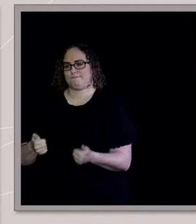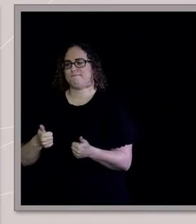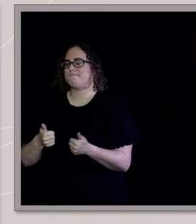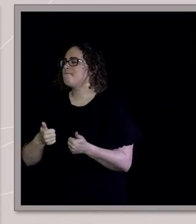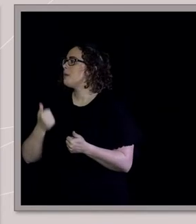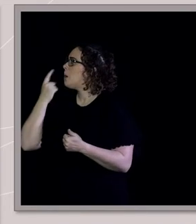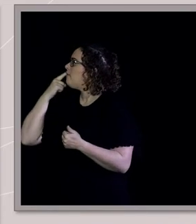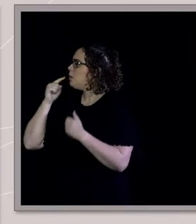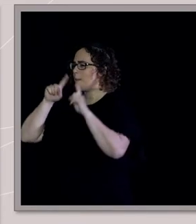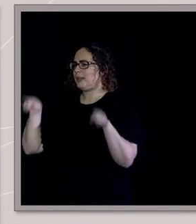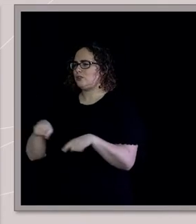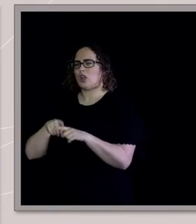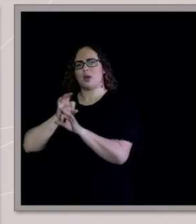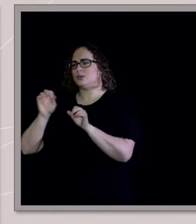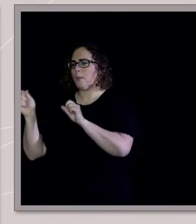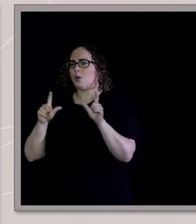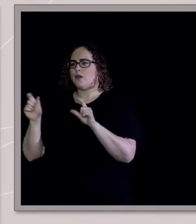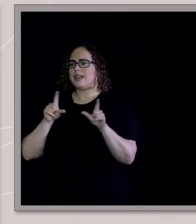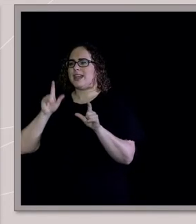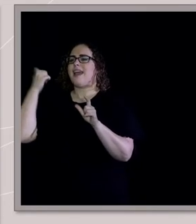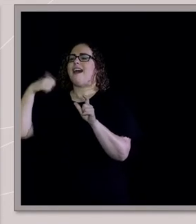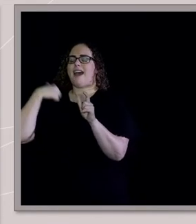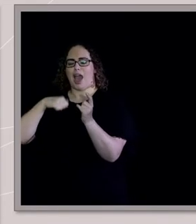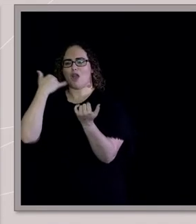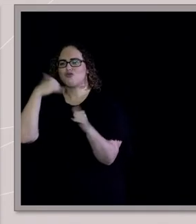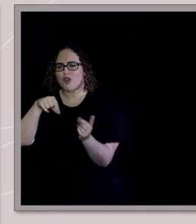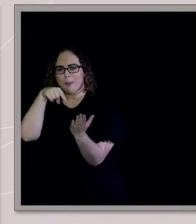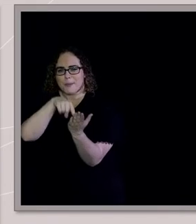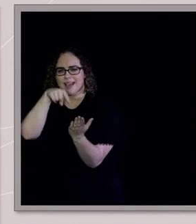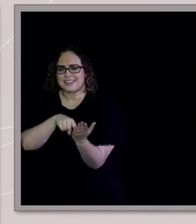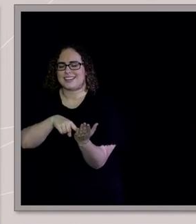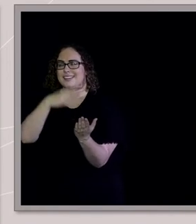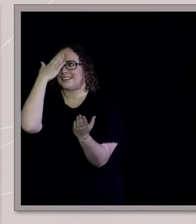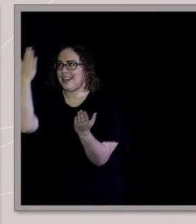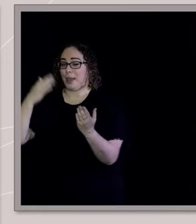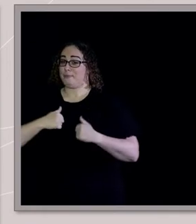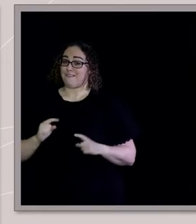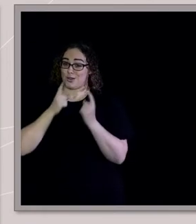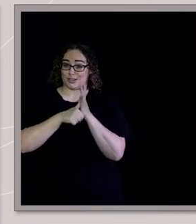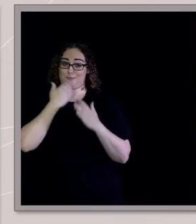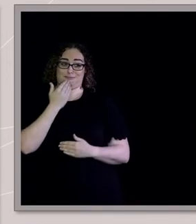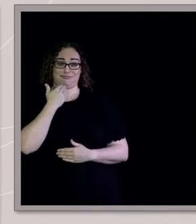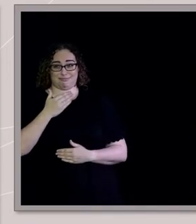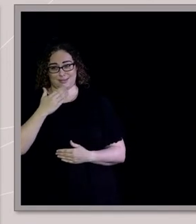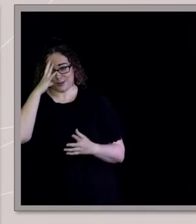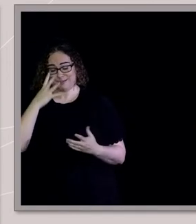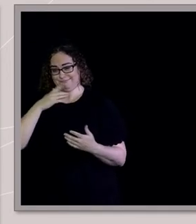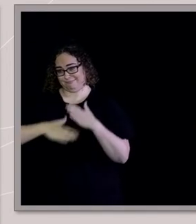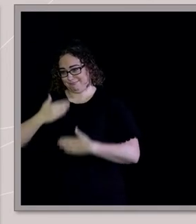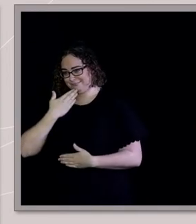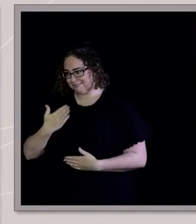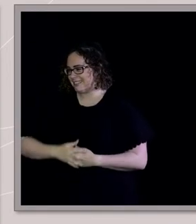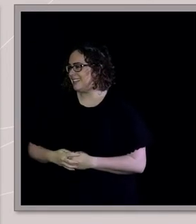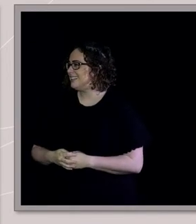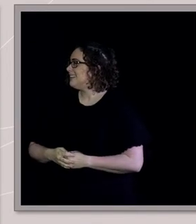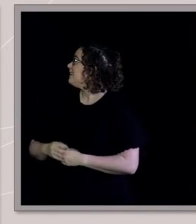Hmm. Oh, it's because I was pressing the wrong button. First keynote. Told you it'd be a bumpy ride. So, we love these camps. They were amazing.